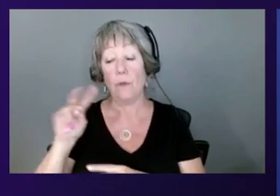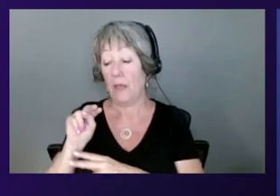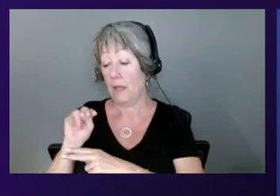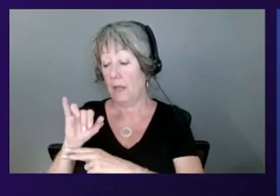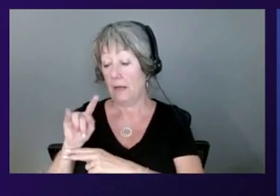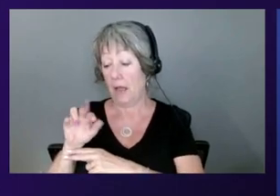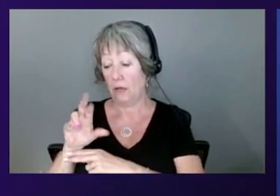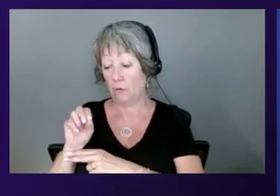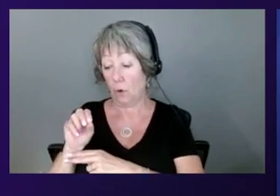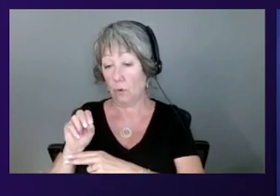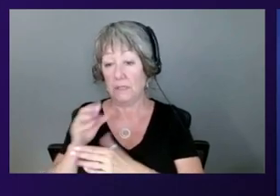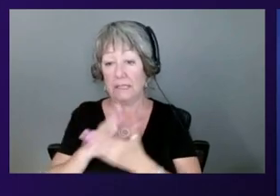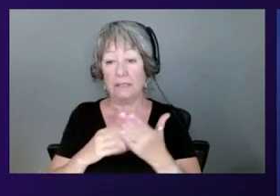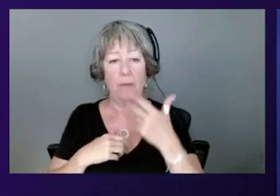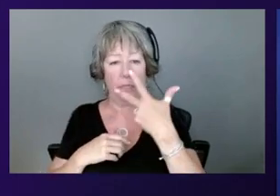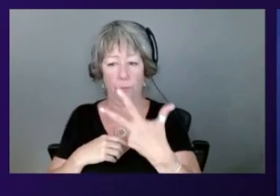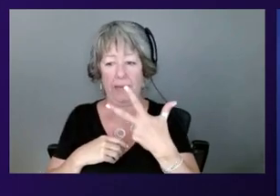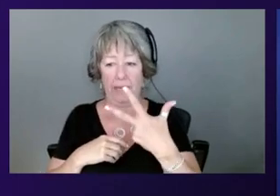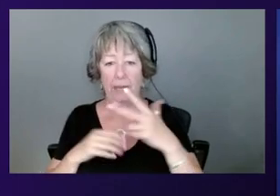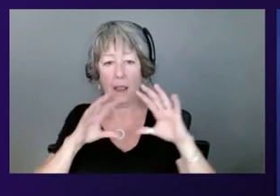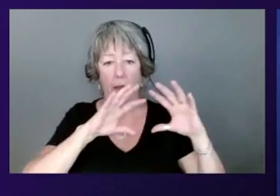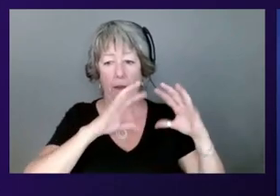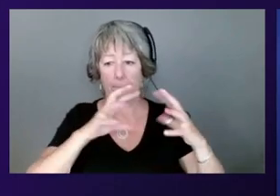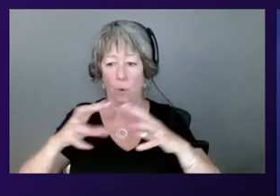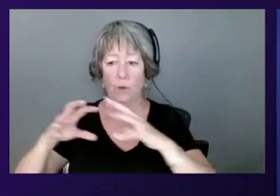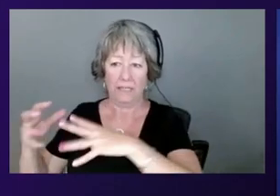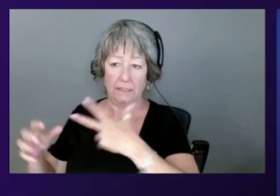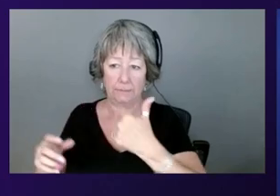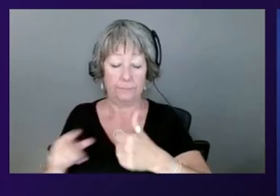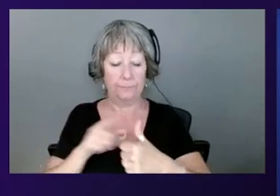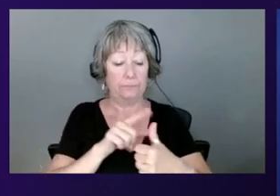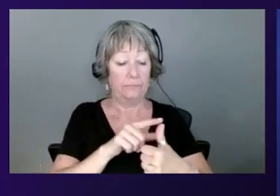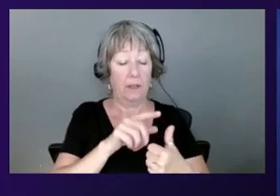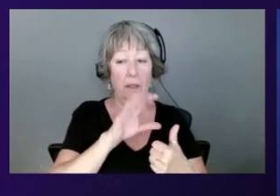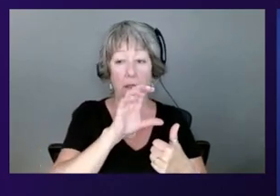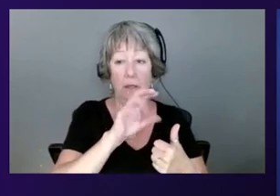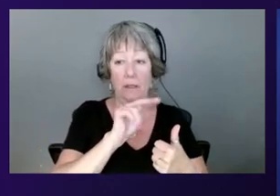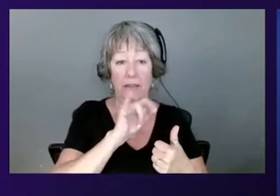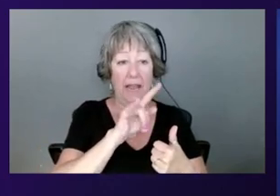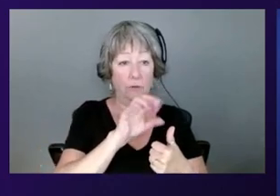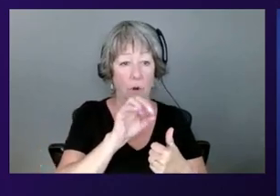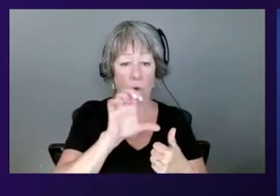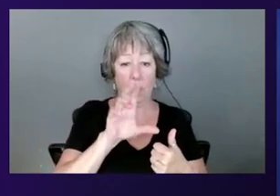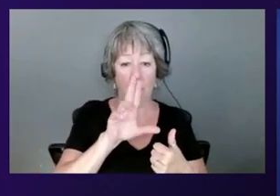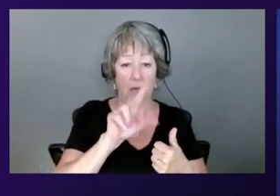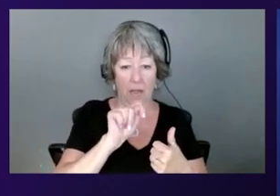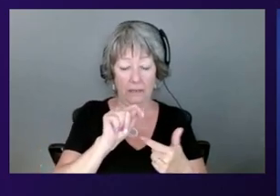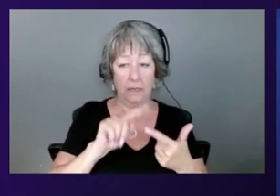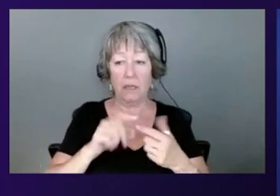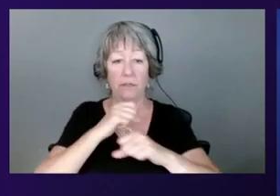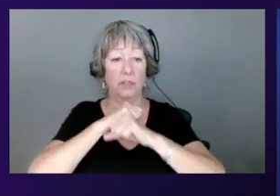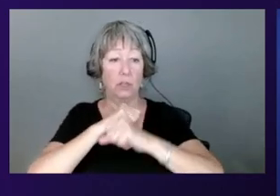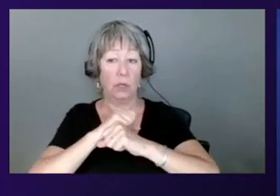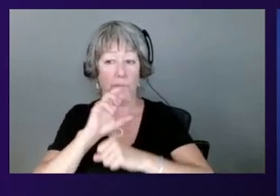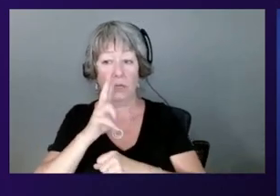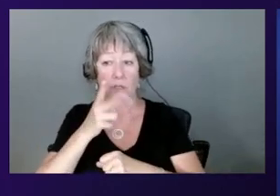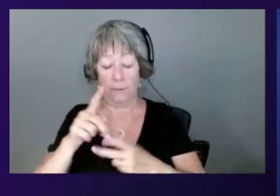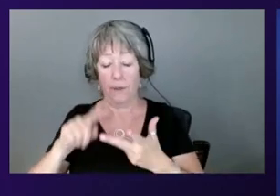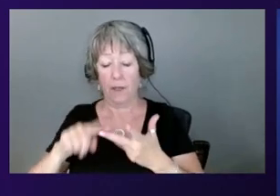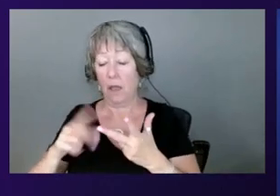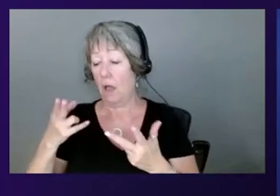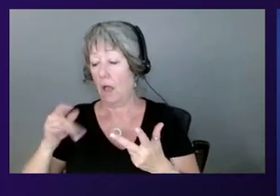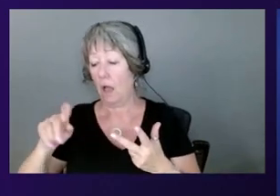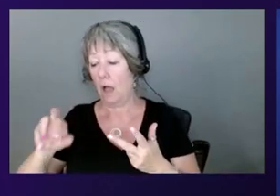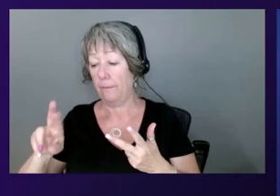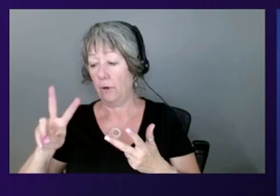there are three main components there. It is the the Nitro cut, a family of Nitro cuts, Nitro security chip, and the Nitro hypervisor. Let me